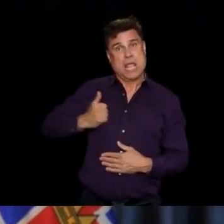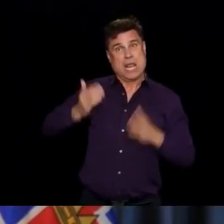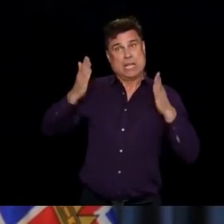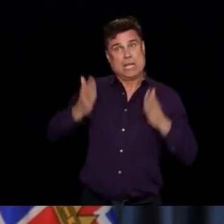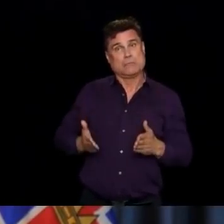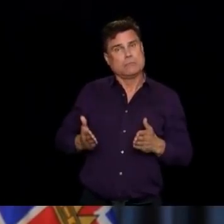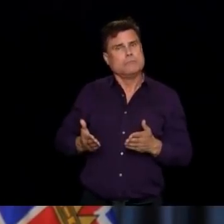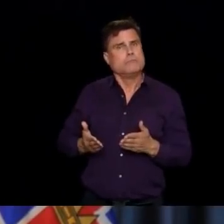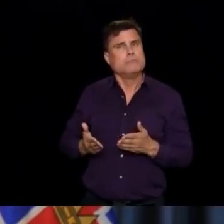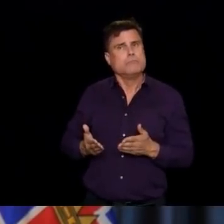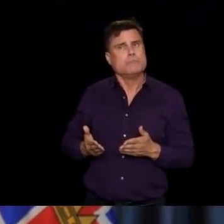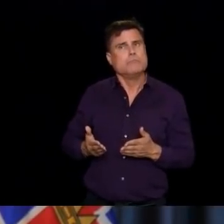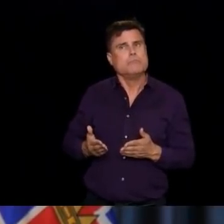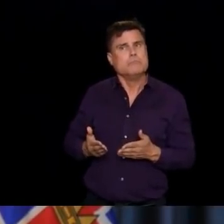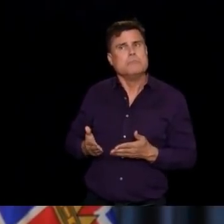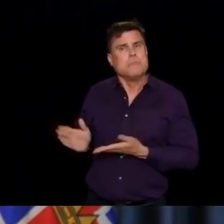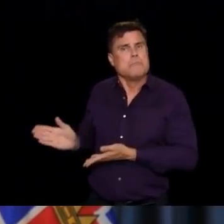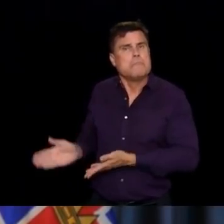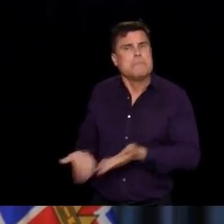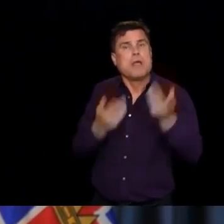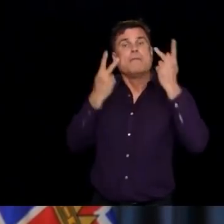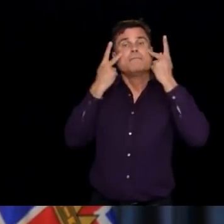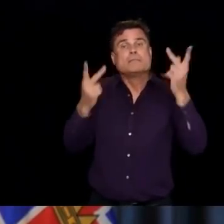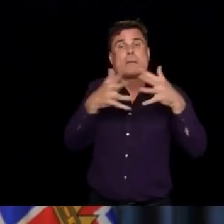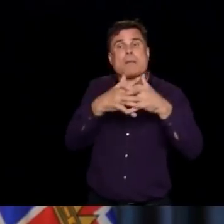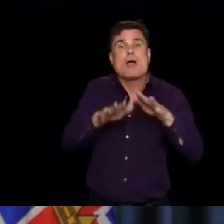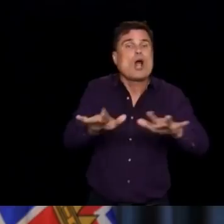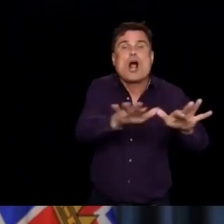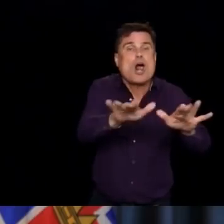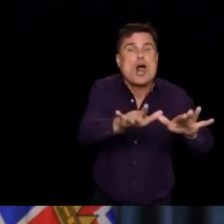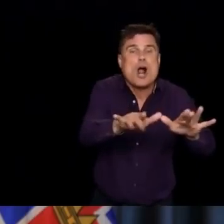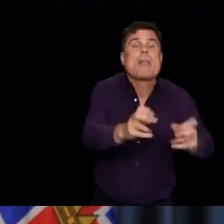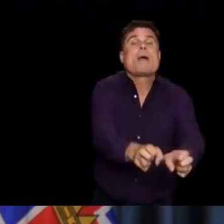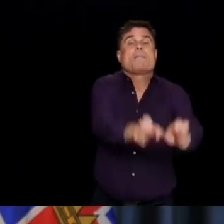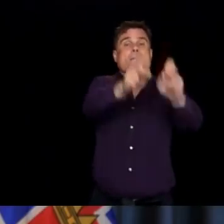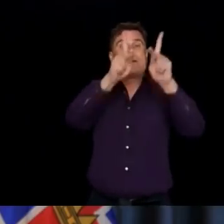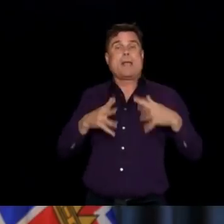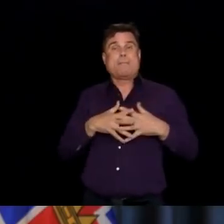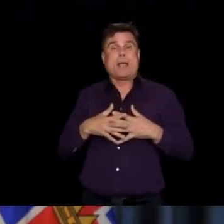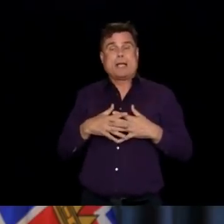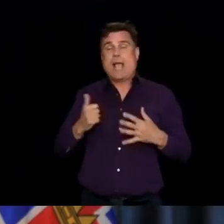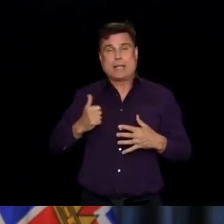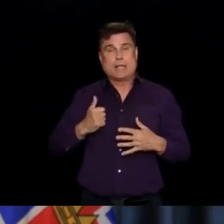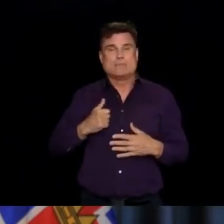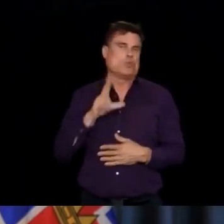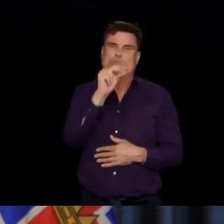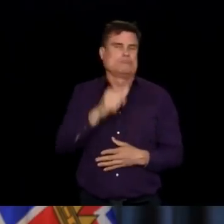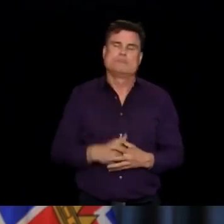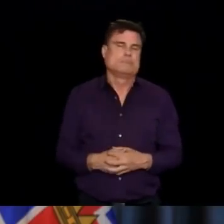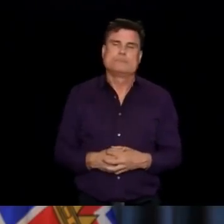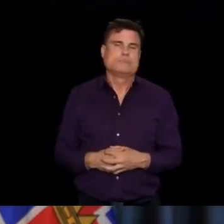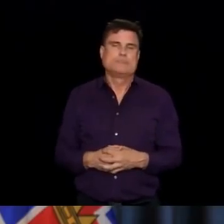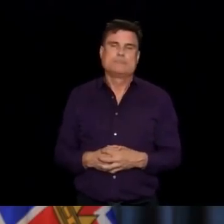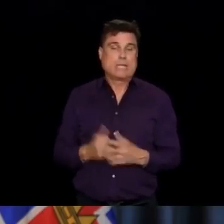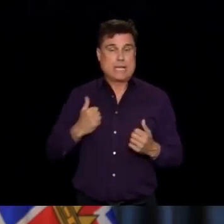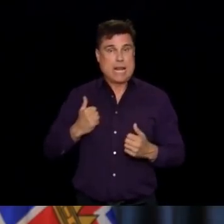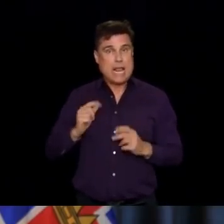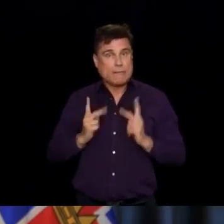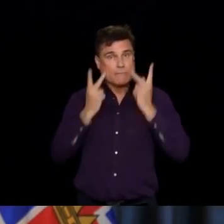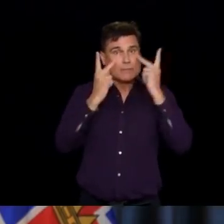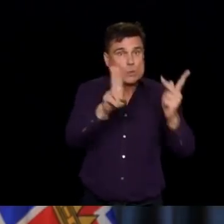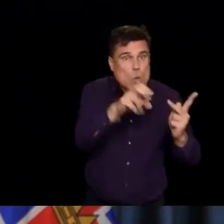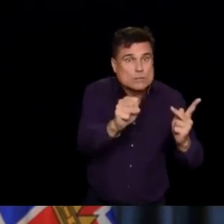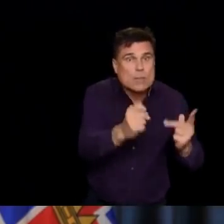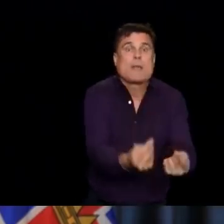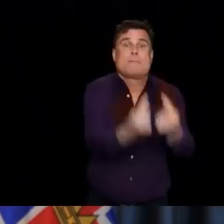but also Arizona and Nevada and California, these are states where Canadians and British Columbians visit frequently. And clearly, the trend